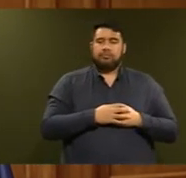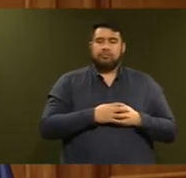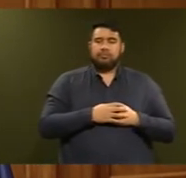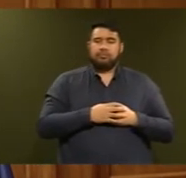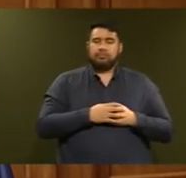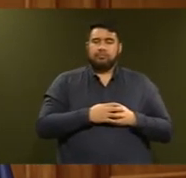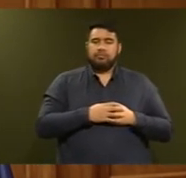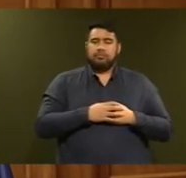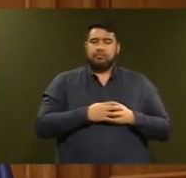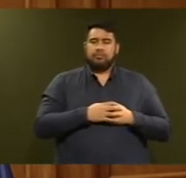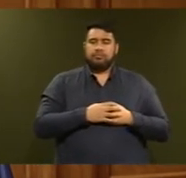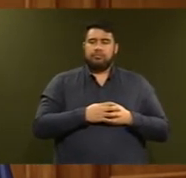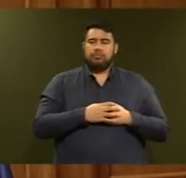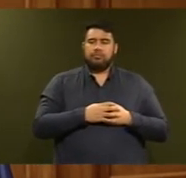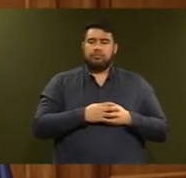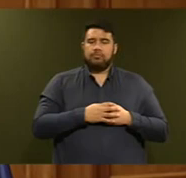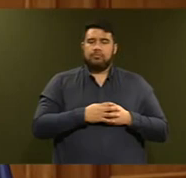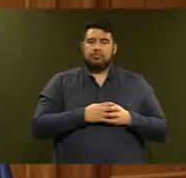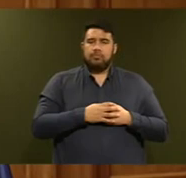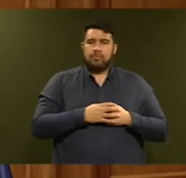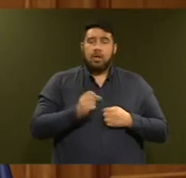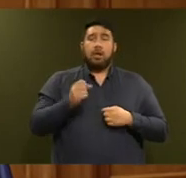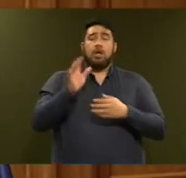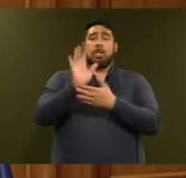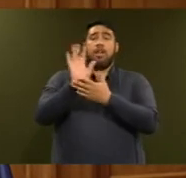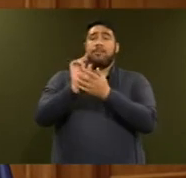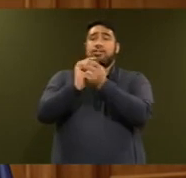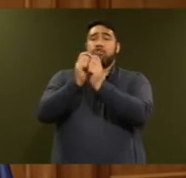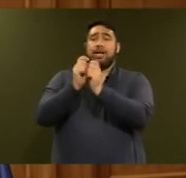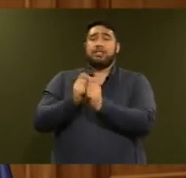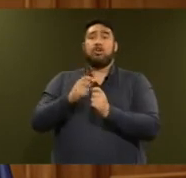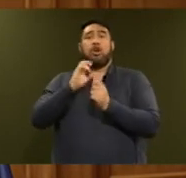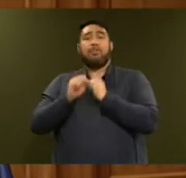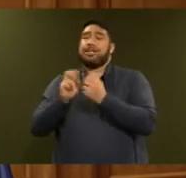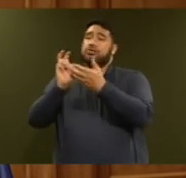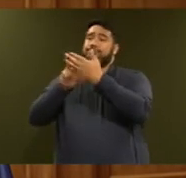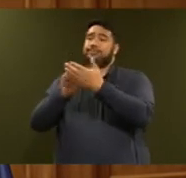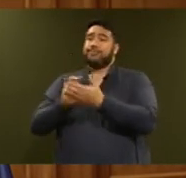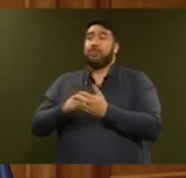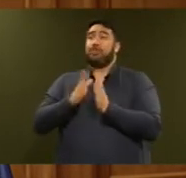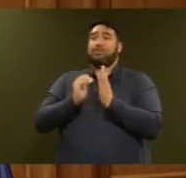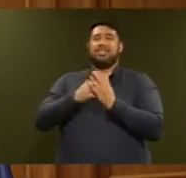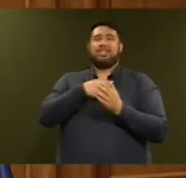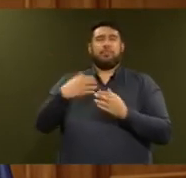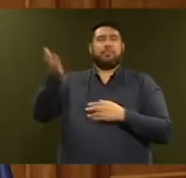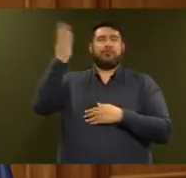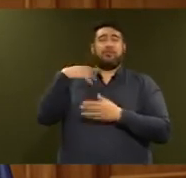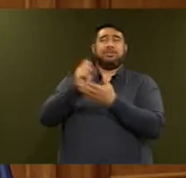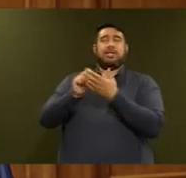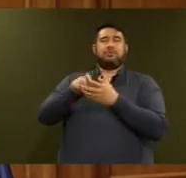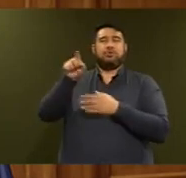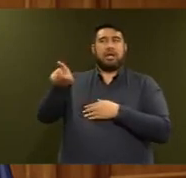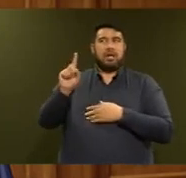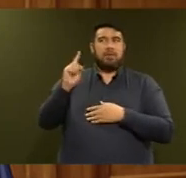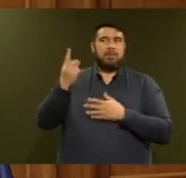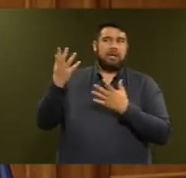consequence of signing up to climate change obligations but doing very little at home. The remaining $300 million, sir, and